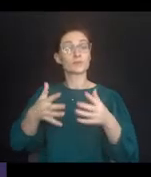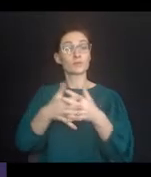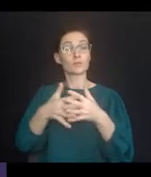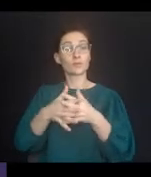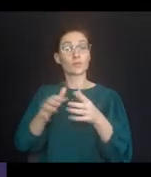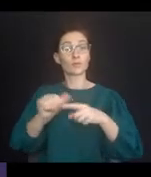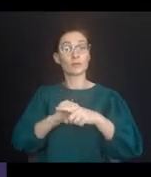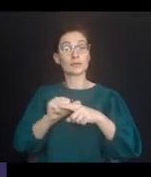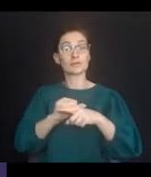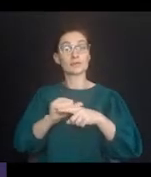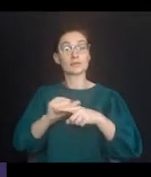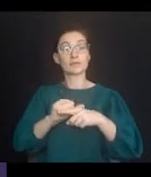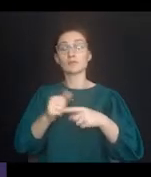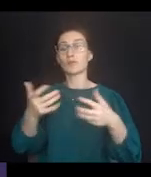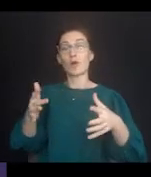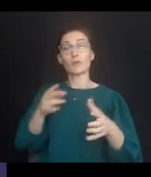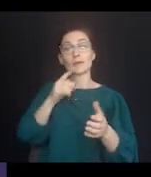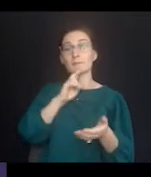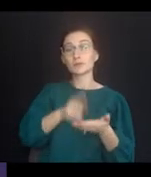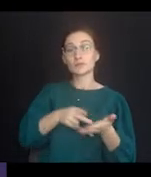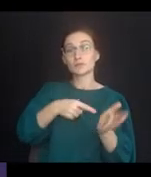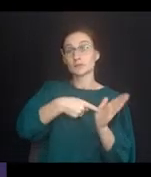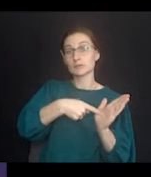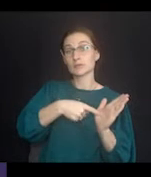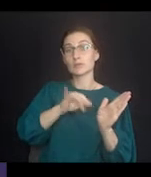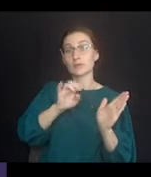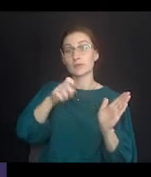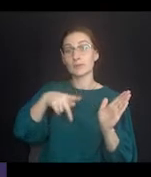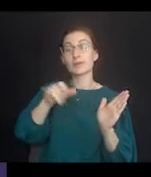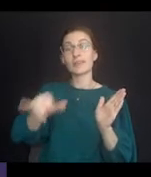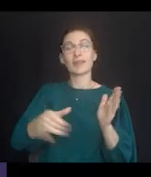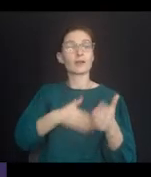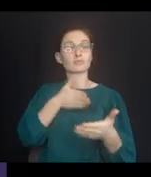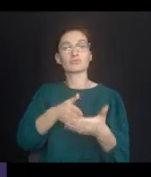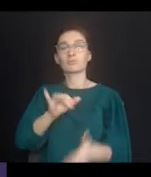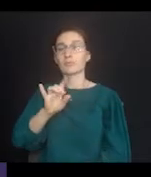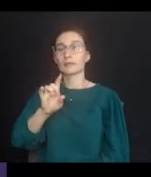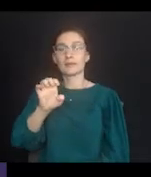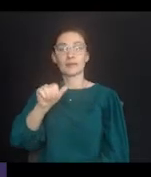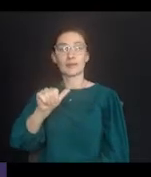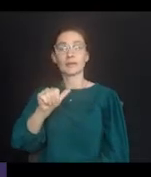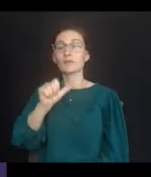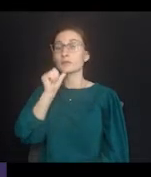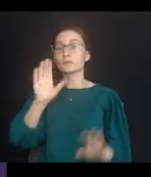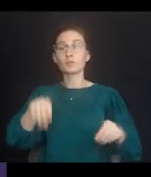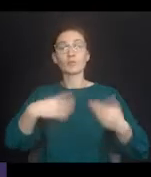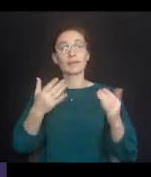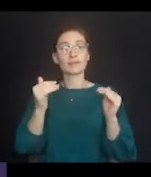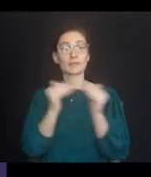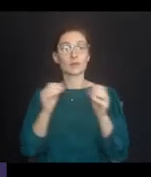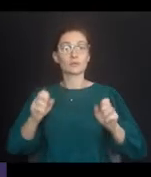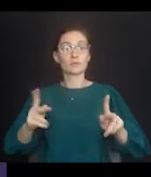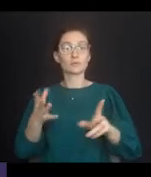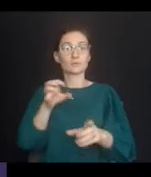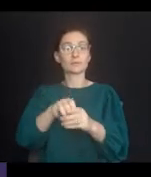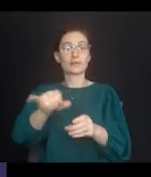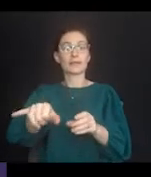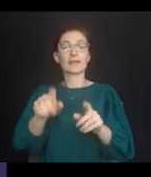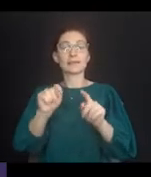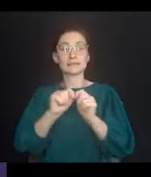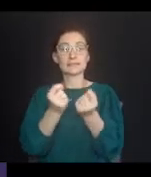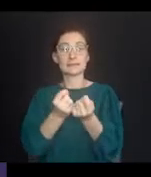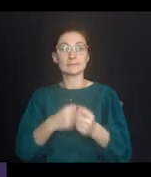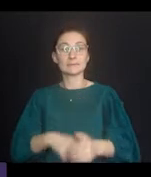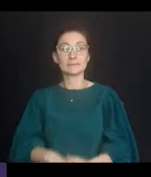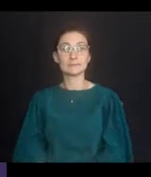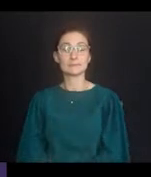practice as provided in the student's IEP violated the IDEA and denied the student an equal opportunity to participate as a